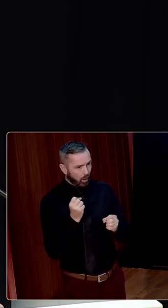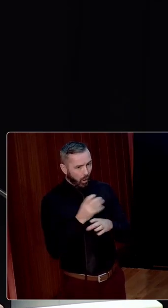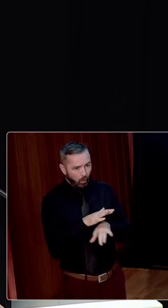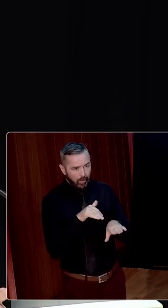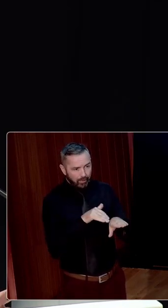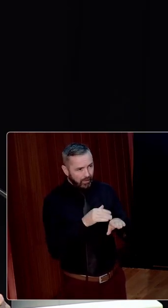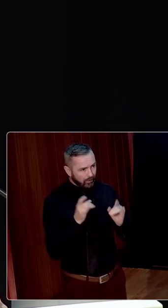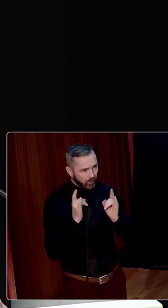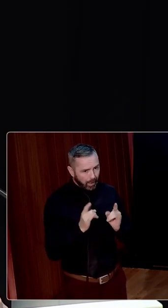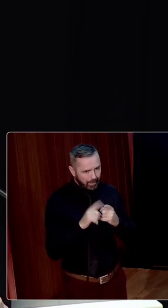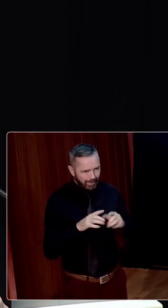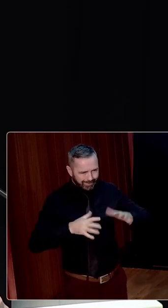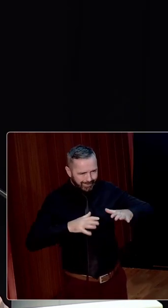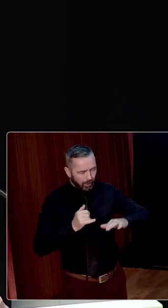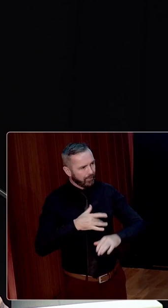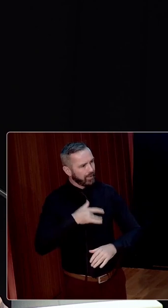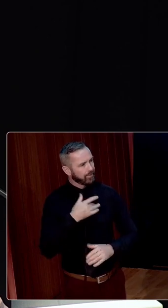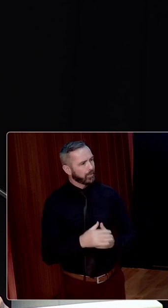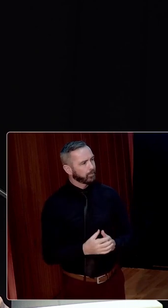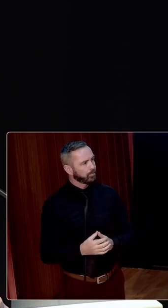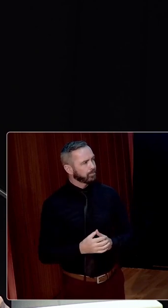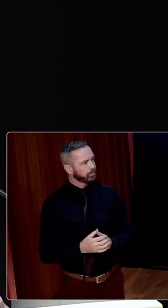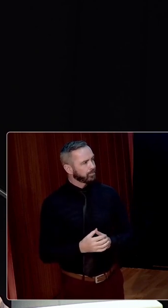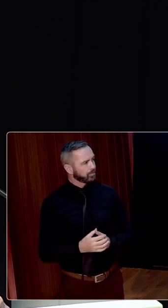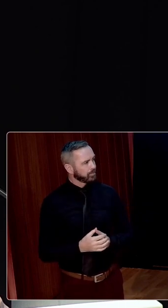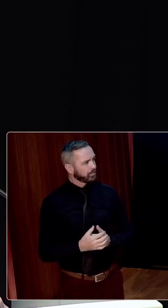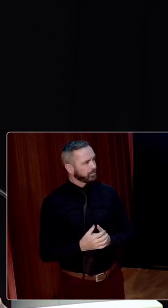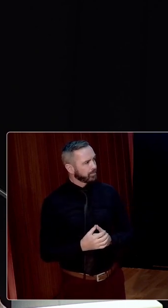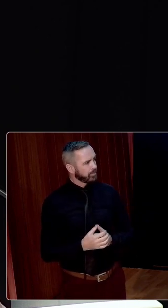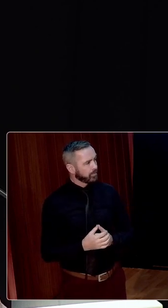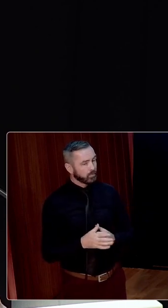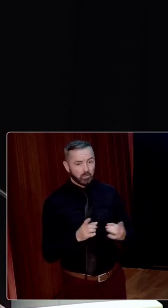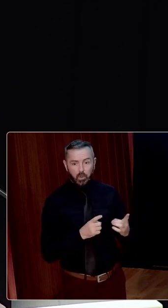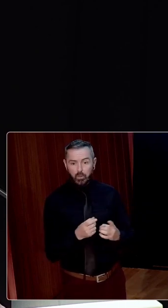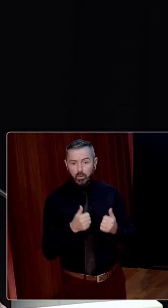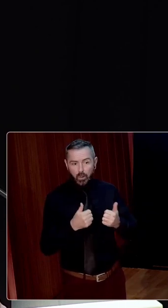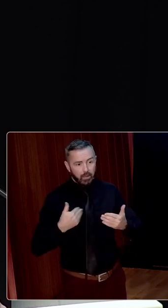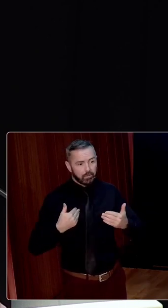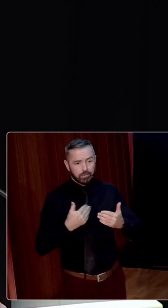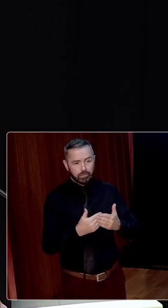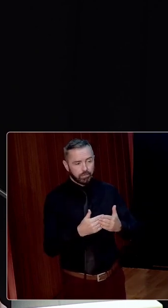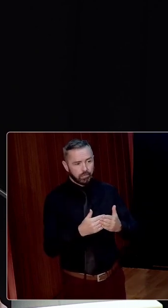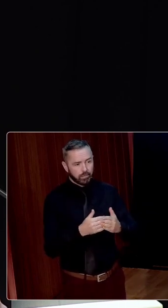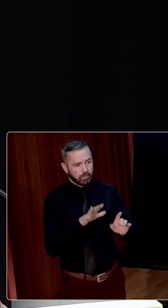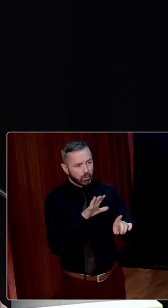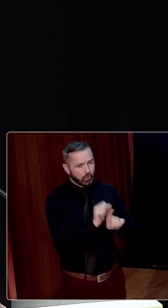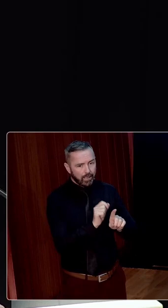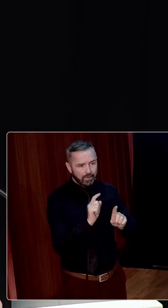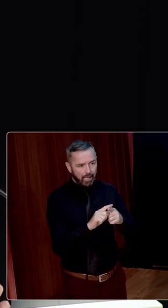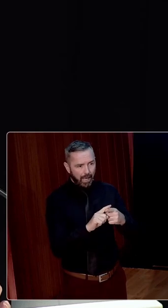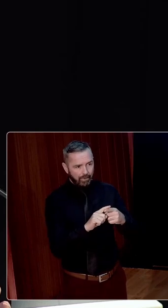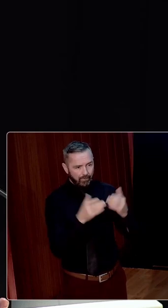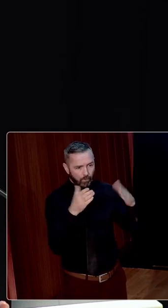of humanity and the uncertainties of life. While we've done quite well at tracing and problematising the